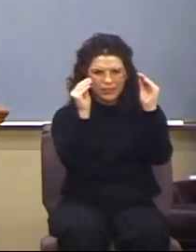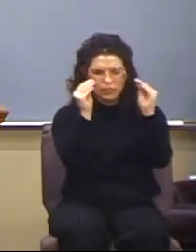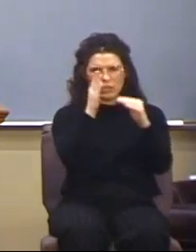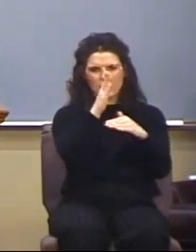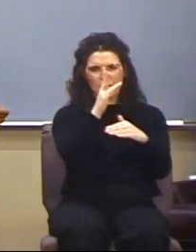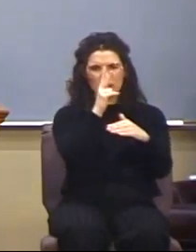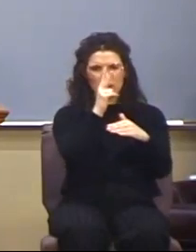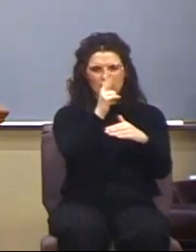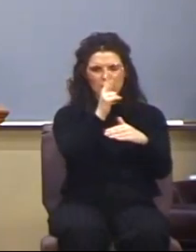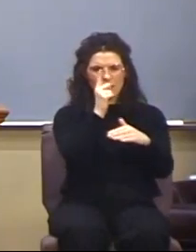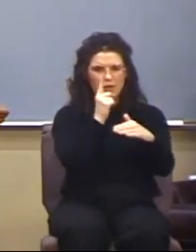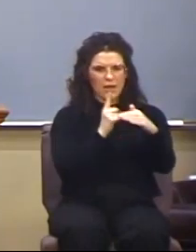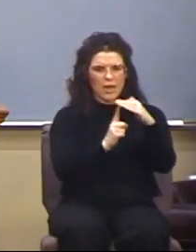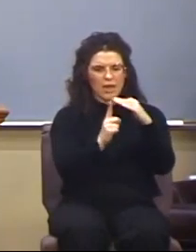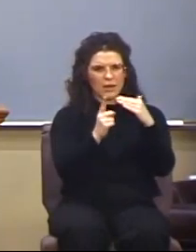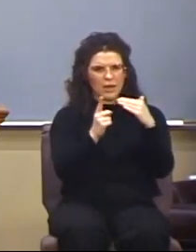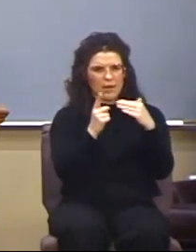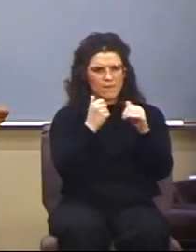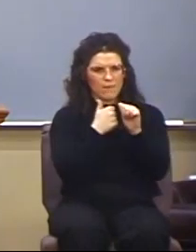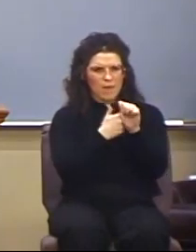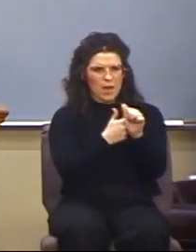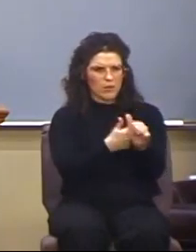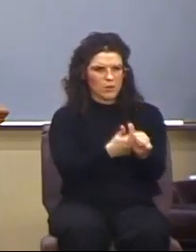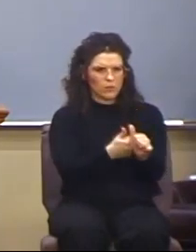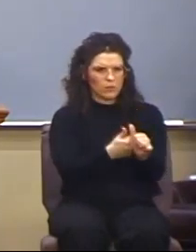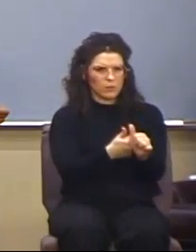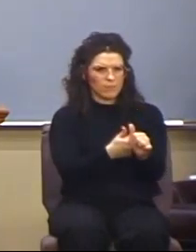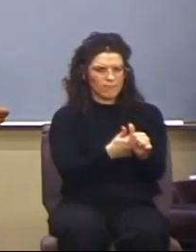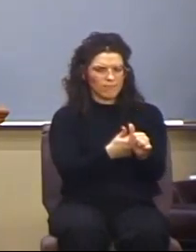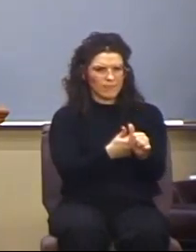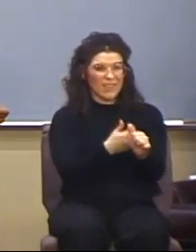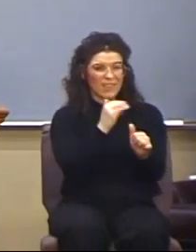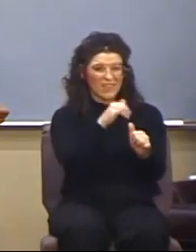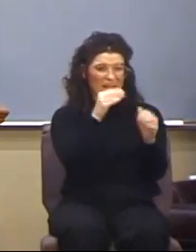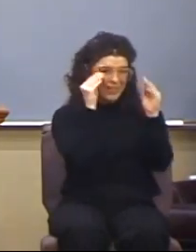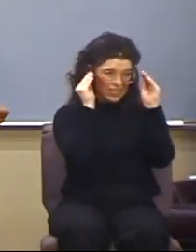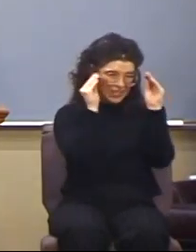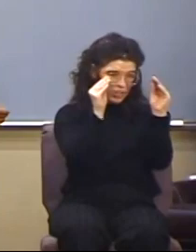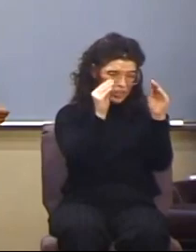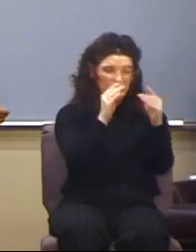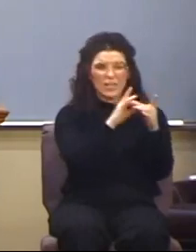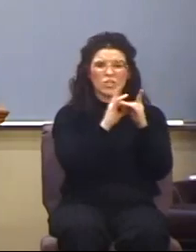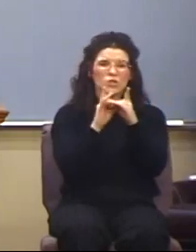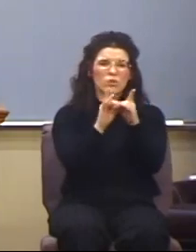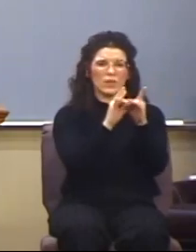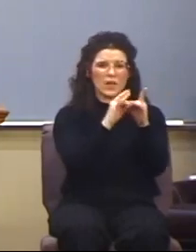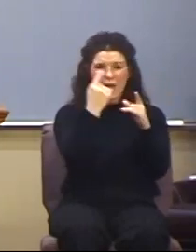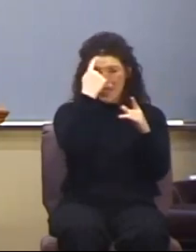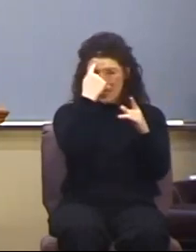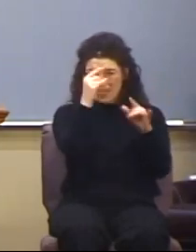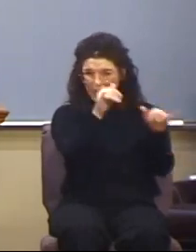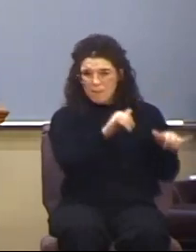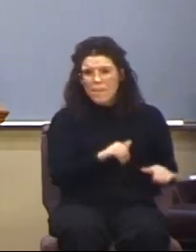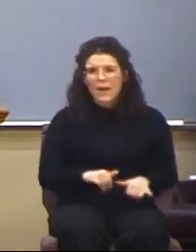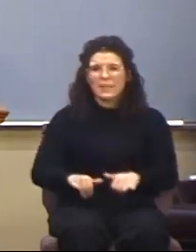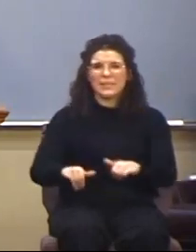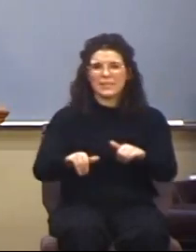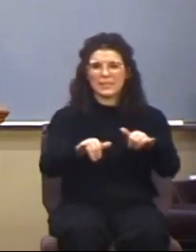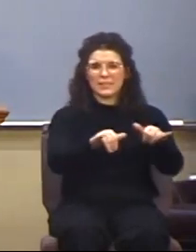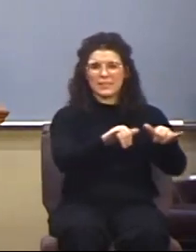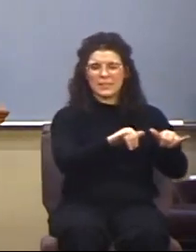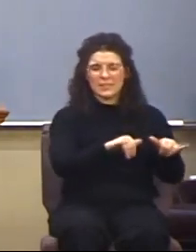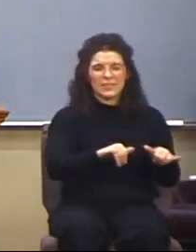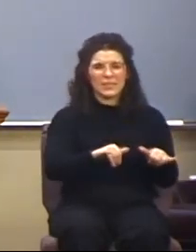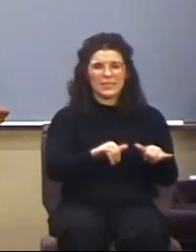Godhead abides by, and that is unity, and that is like-mindedness, and that is